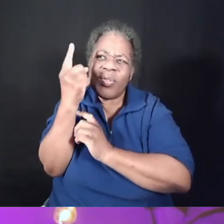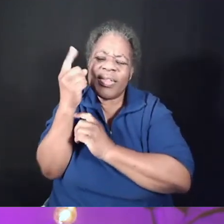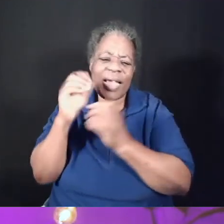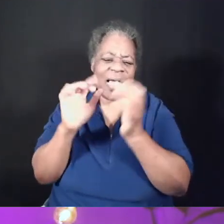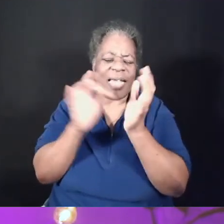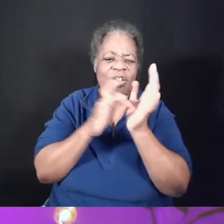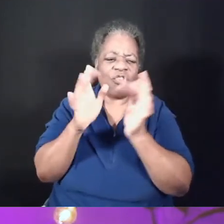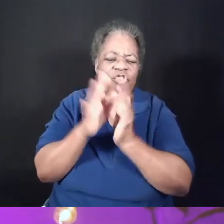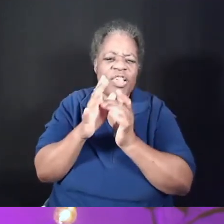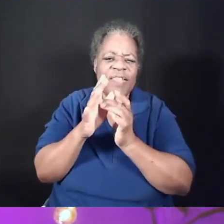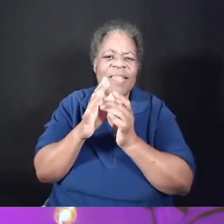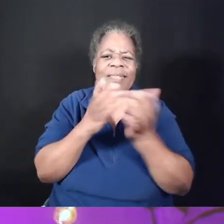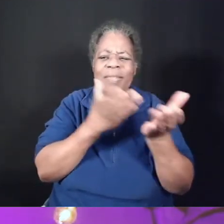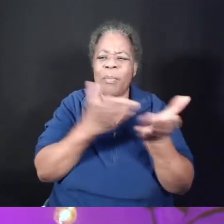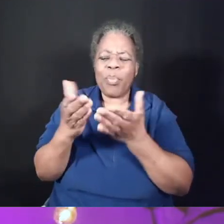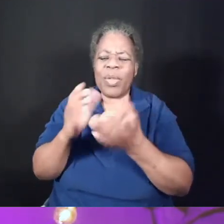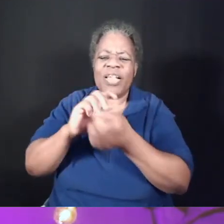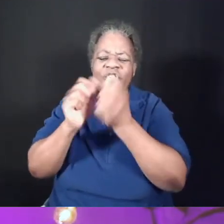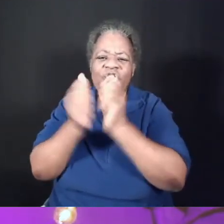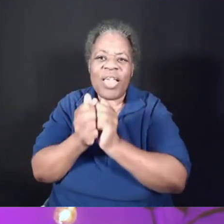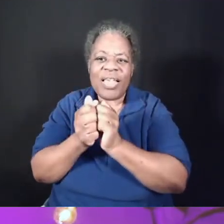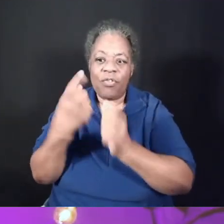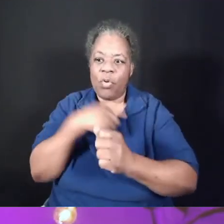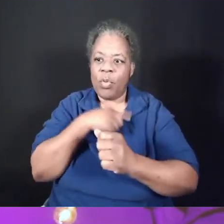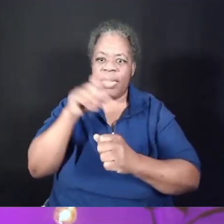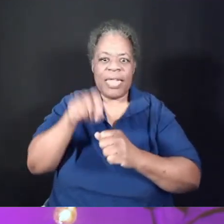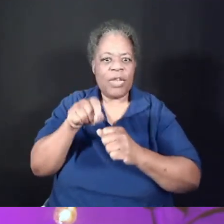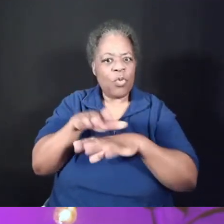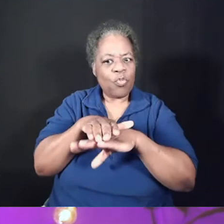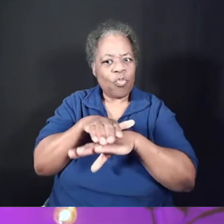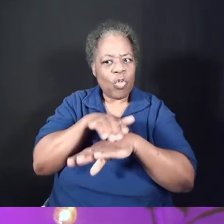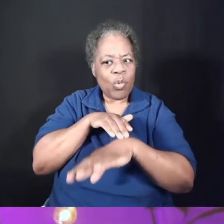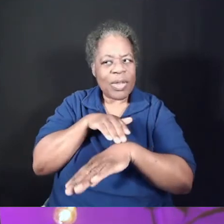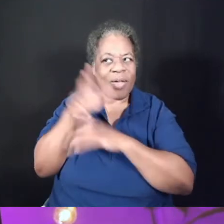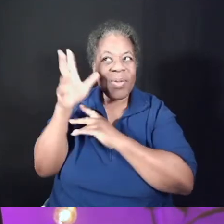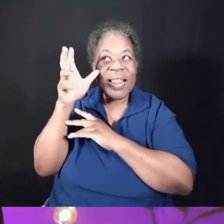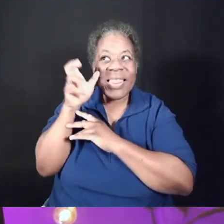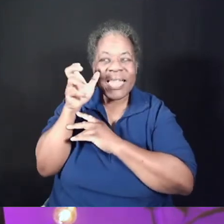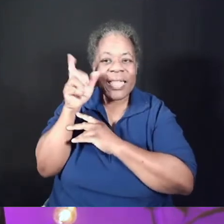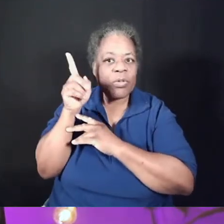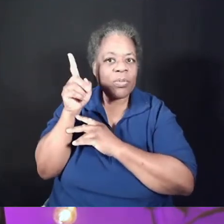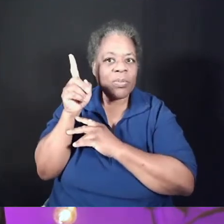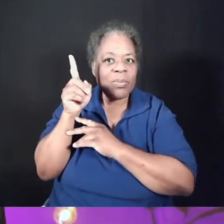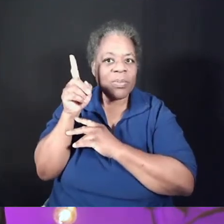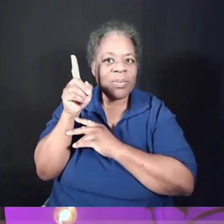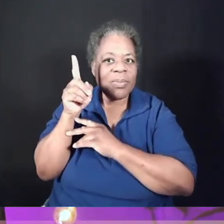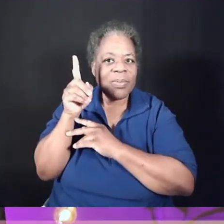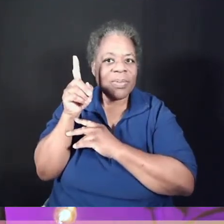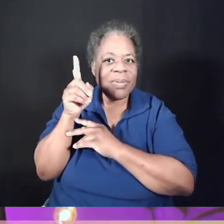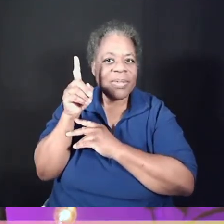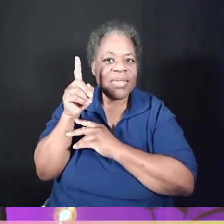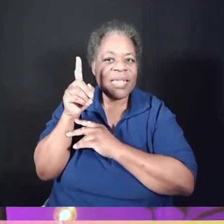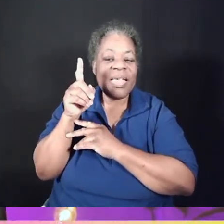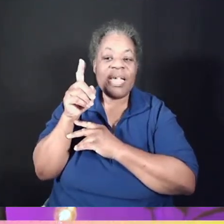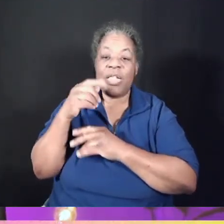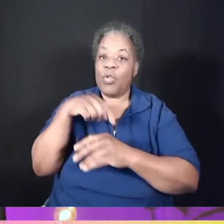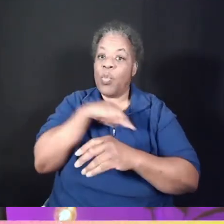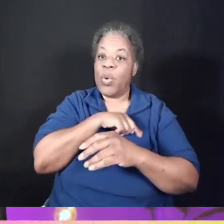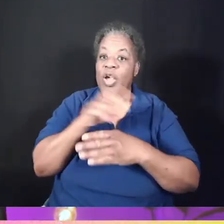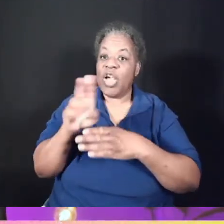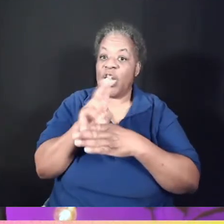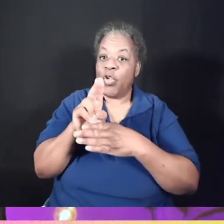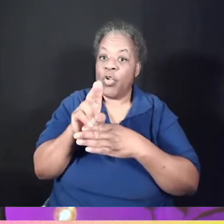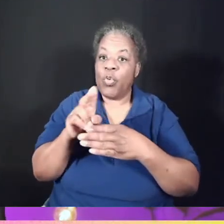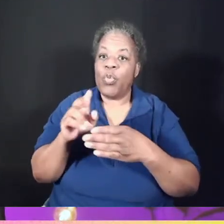is we have to actually slow down long enough to hear about it. So we're releasing a weekly tool called Still